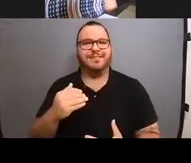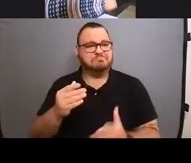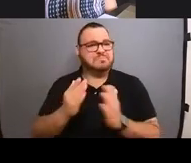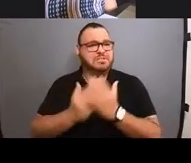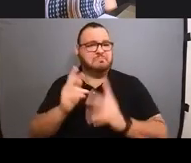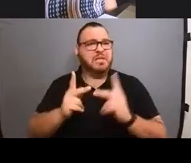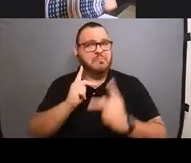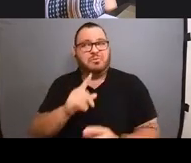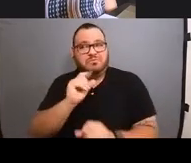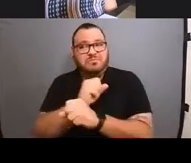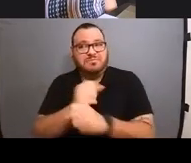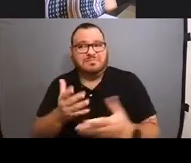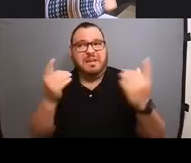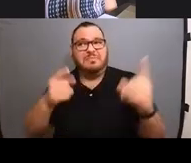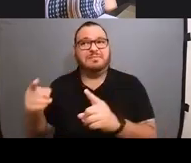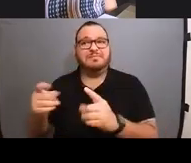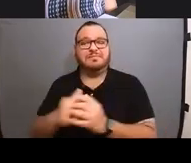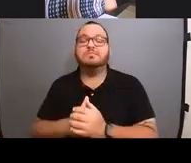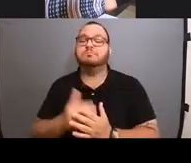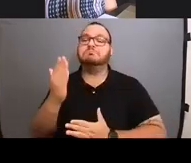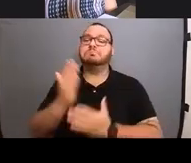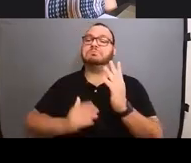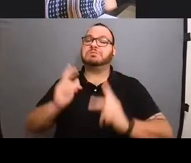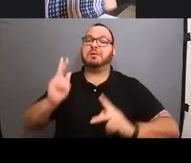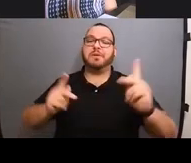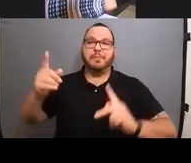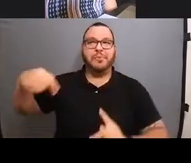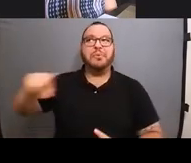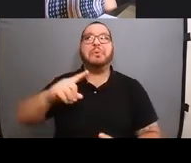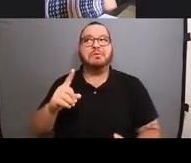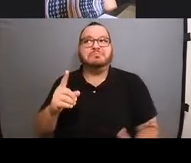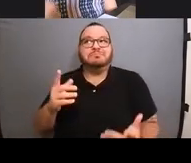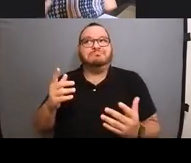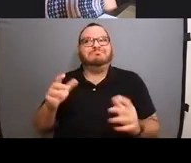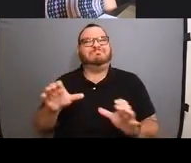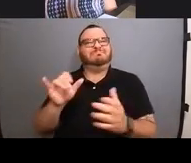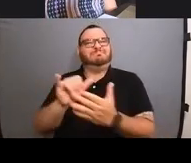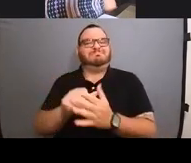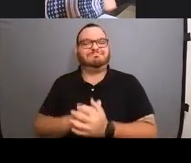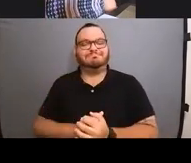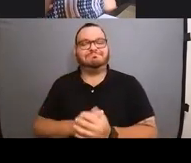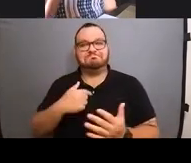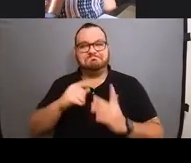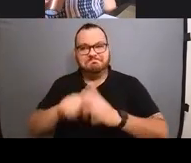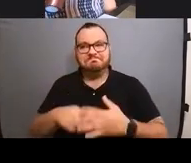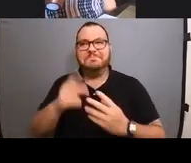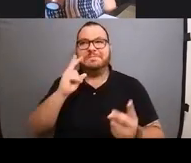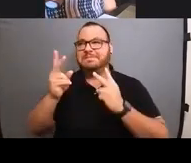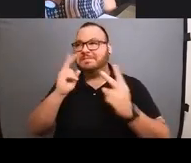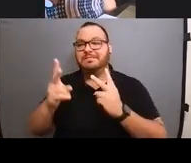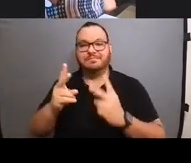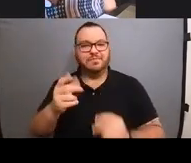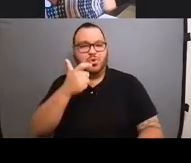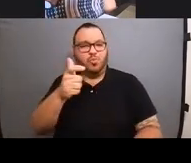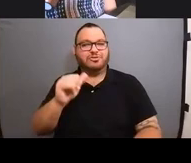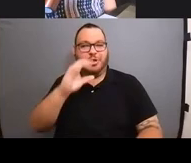there's all different types of people. And I think, um, and I've started to see a lot of this. If any of you guys watch like Steven universe,